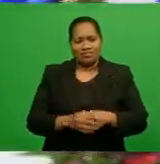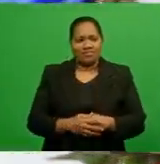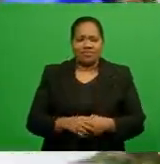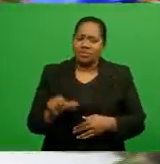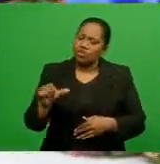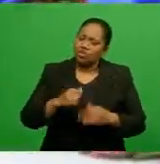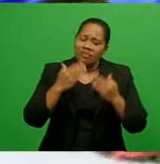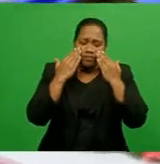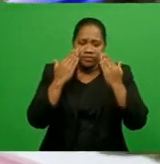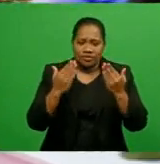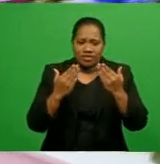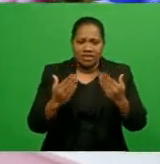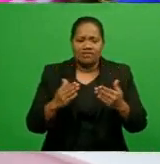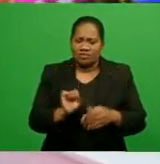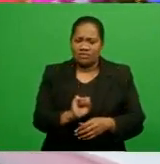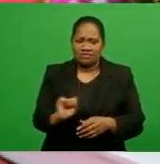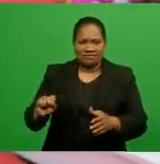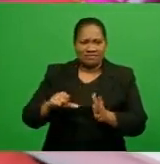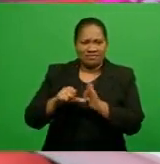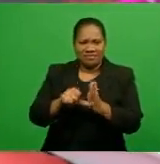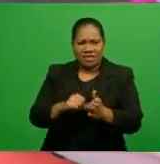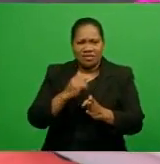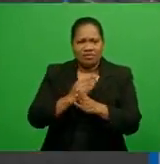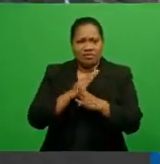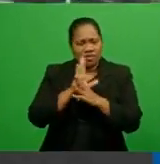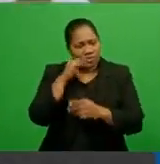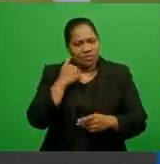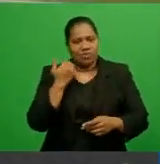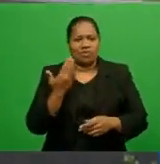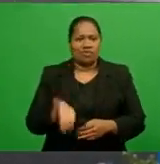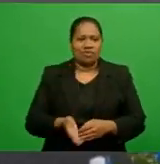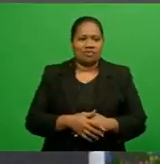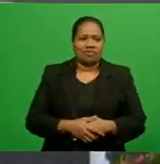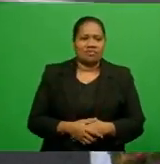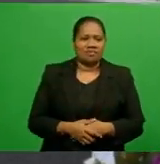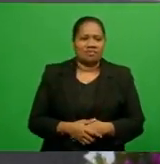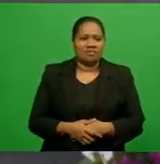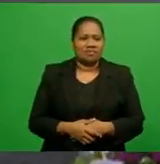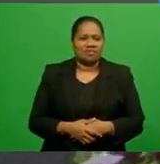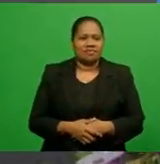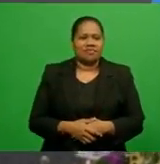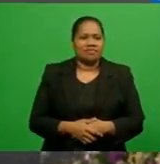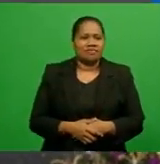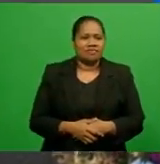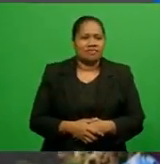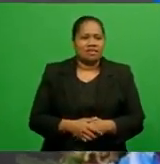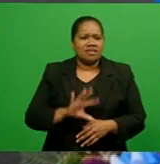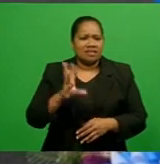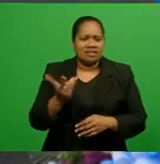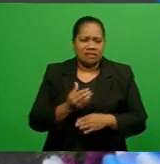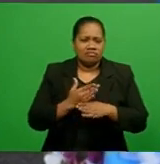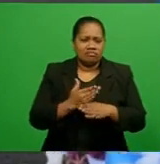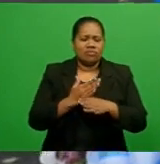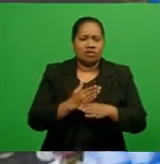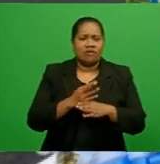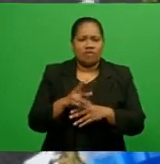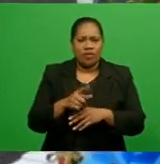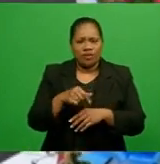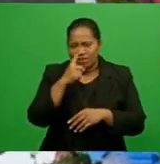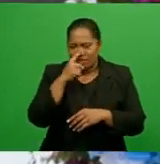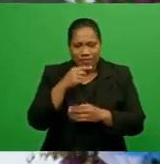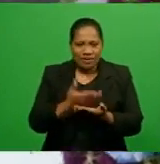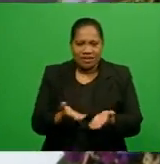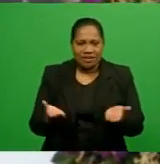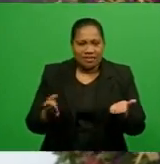appreciated. They're hard work every now and then. And they're actually looking for the public. So I